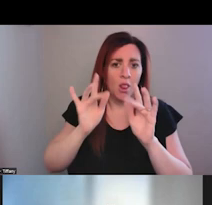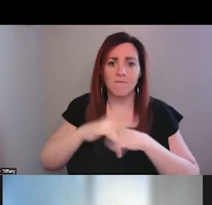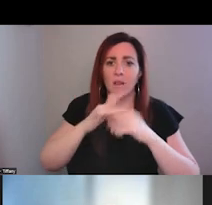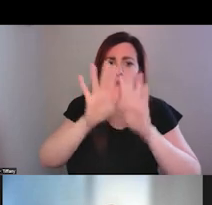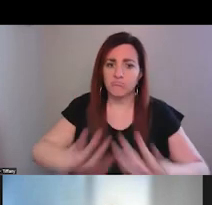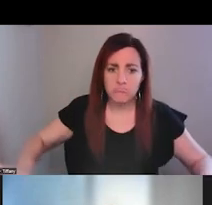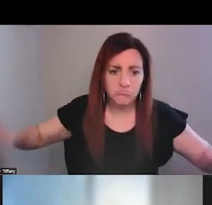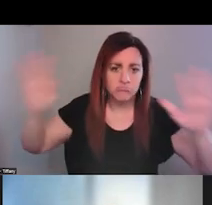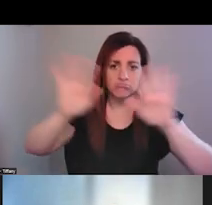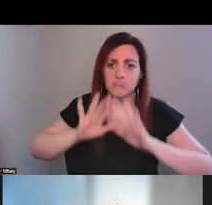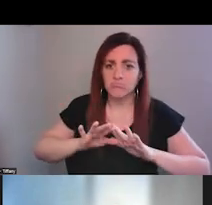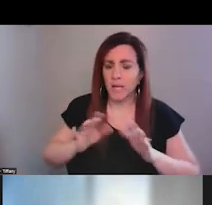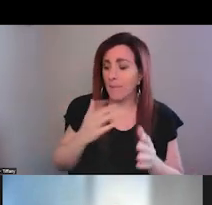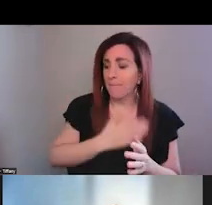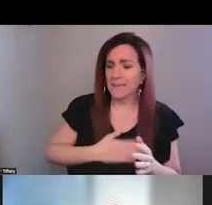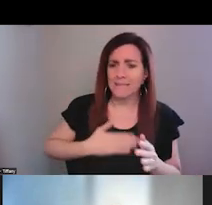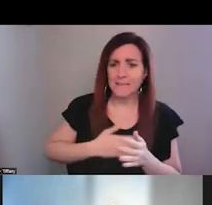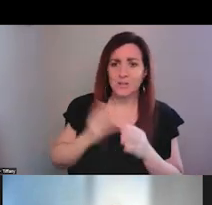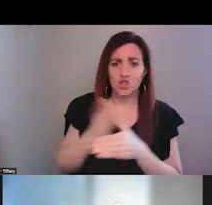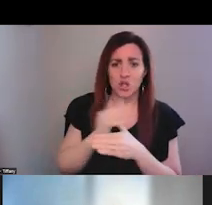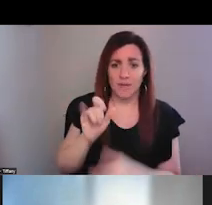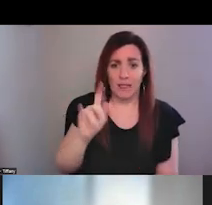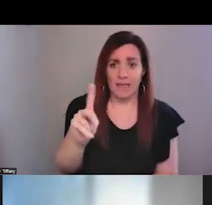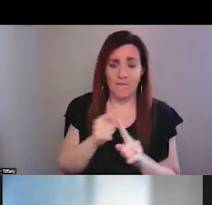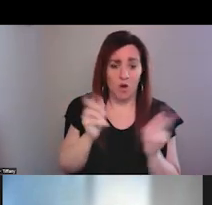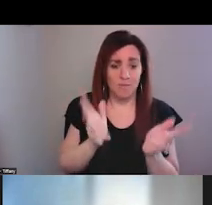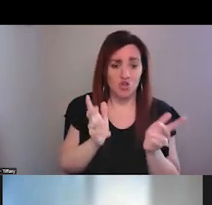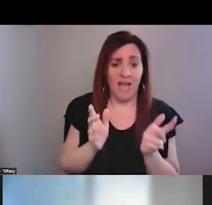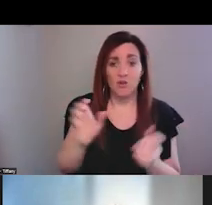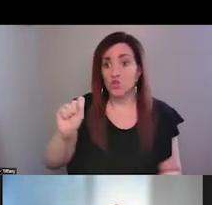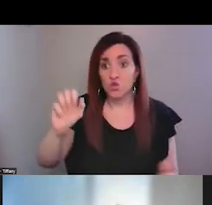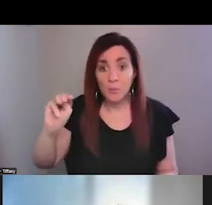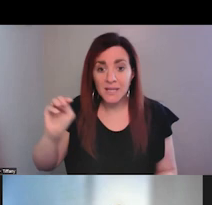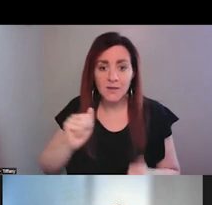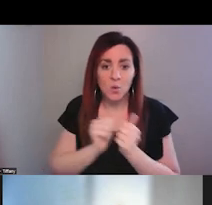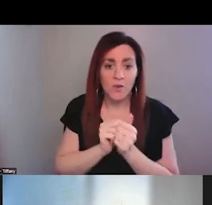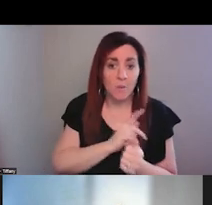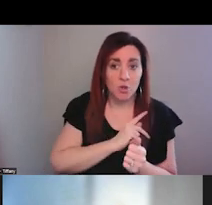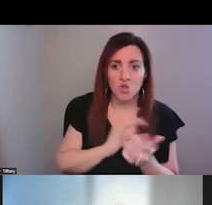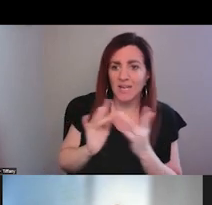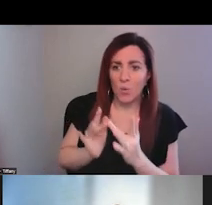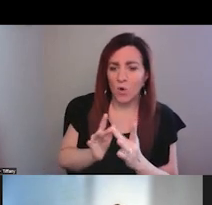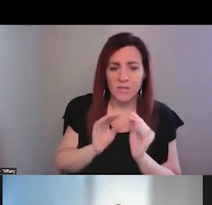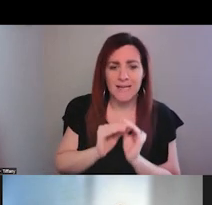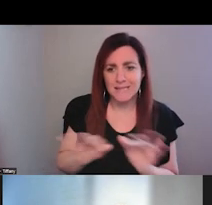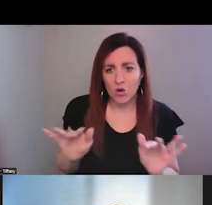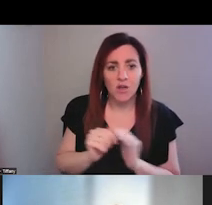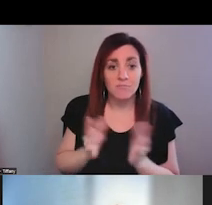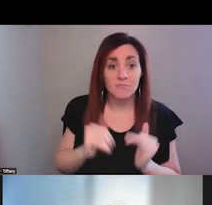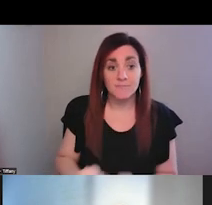Um, so please grab that link from the chat and share, um, via social media with your, with your personal network, et cetera. Next slide.